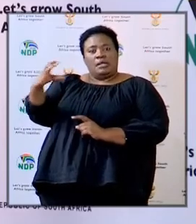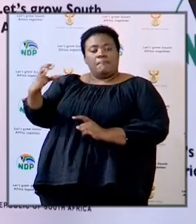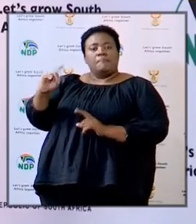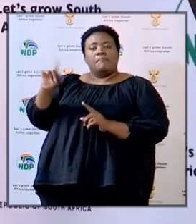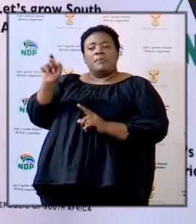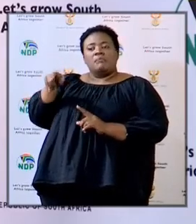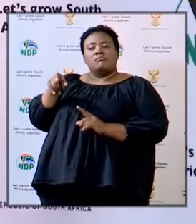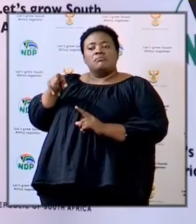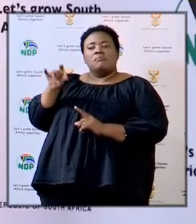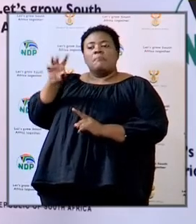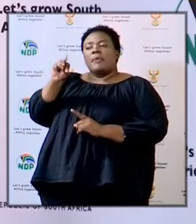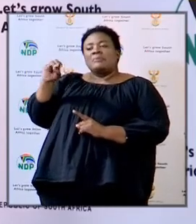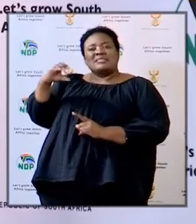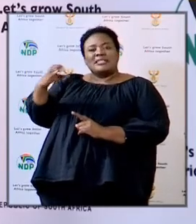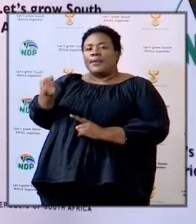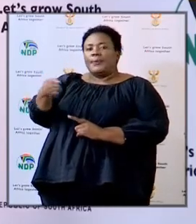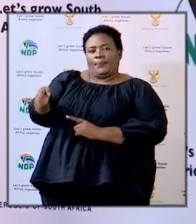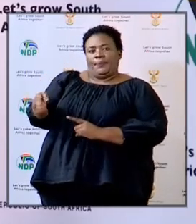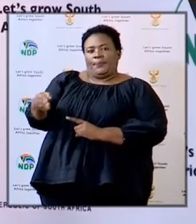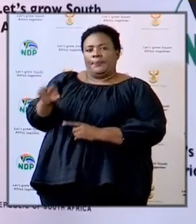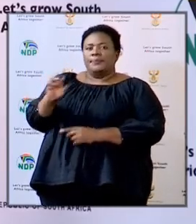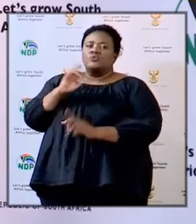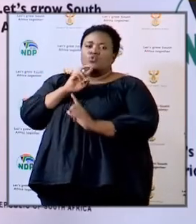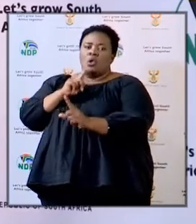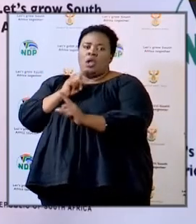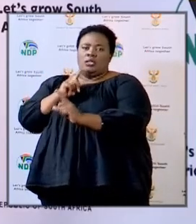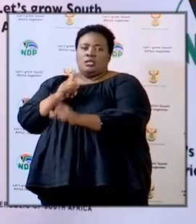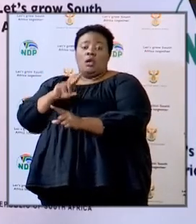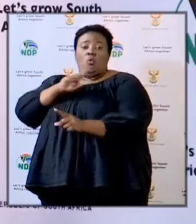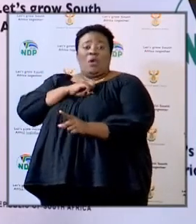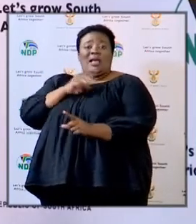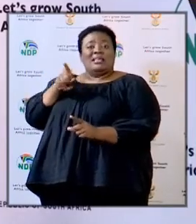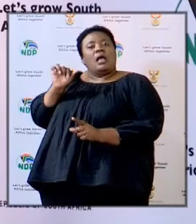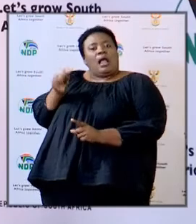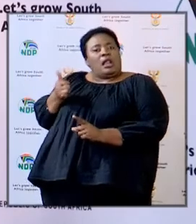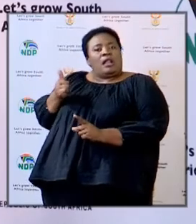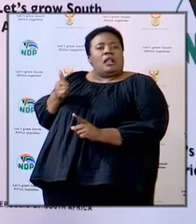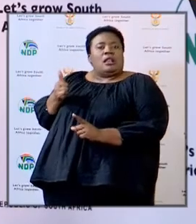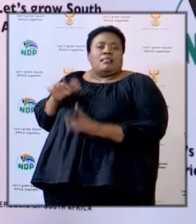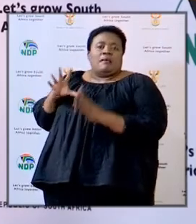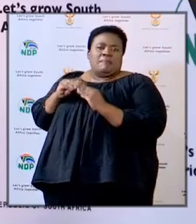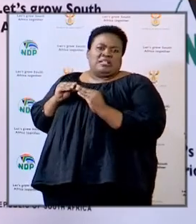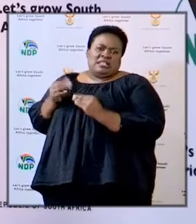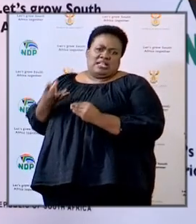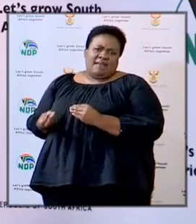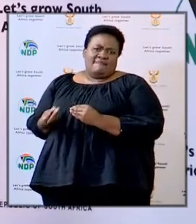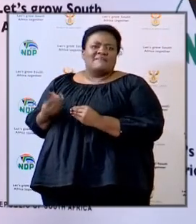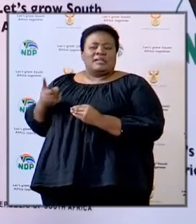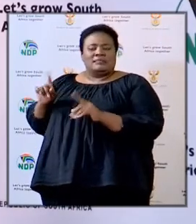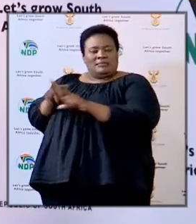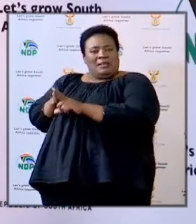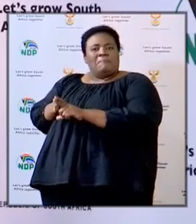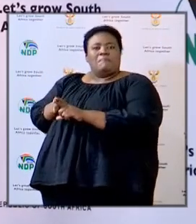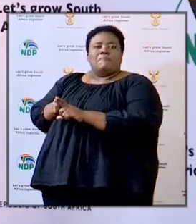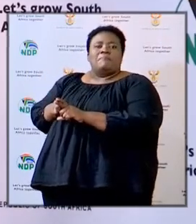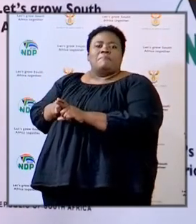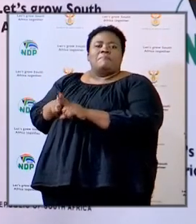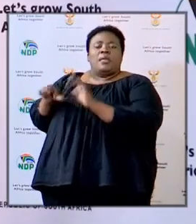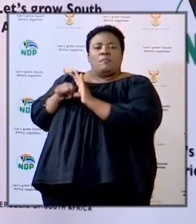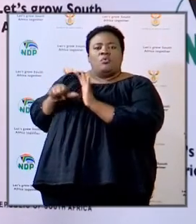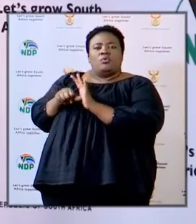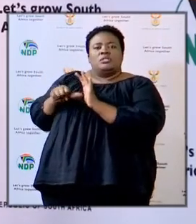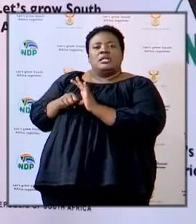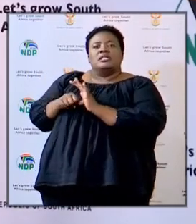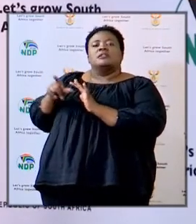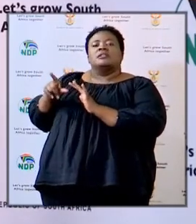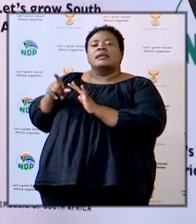Eastern Cape and it's not available to deal with those questions. It's because he's engaged elsewhere and it's equally important and critical that